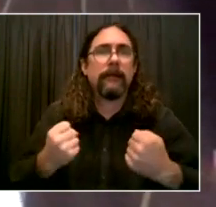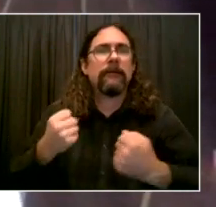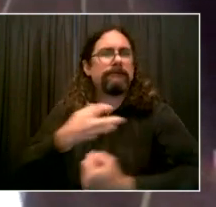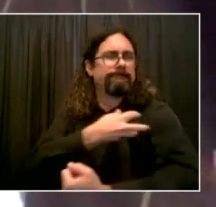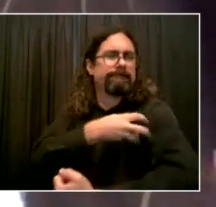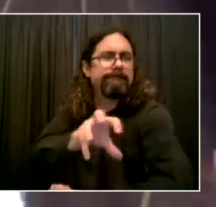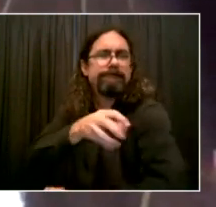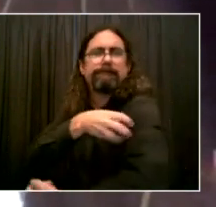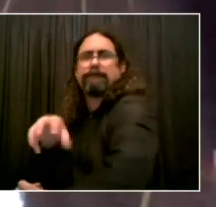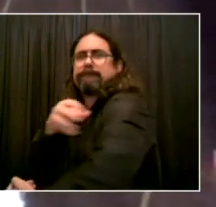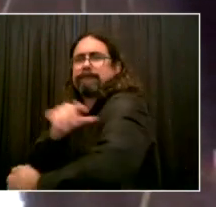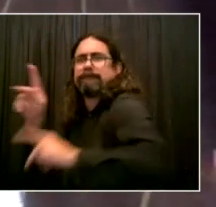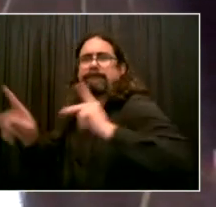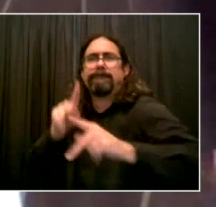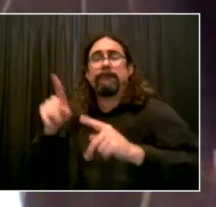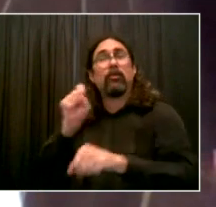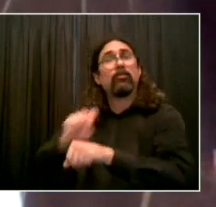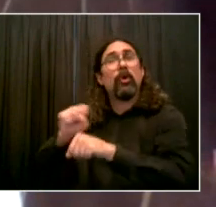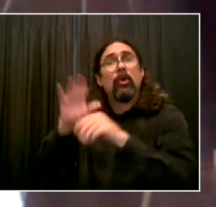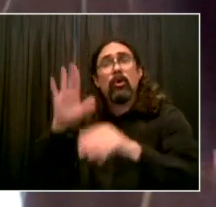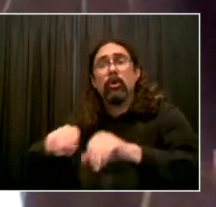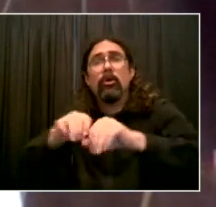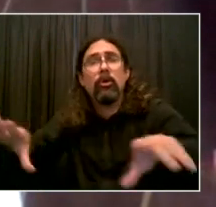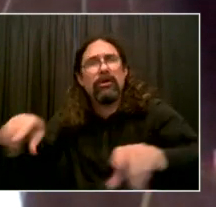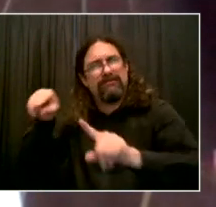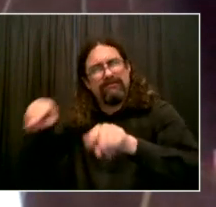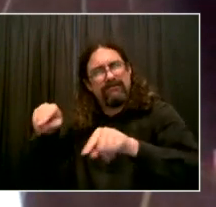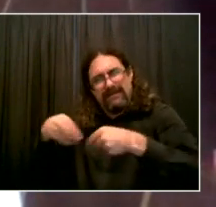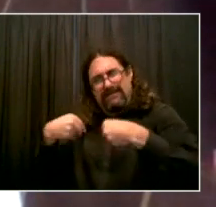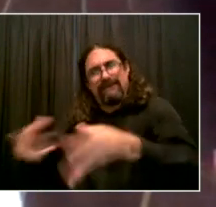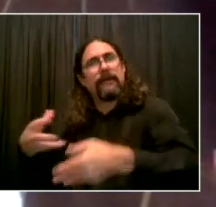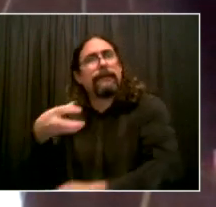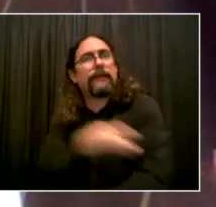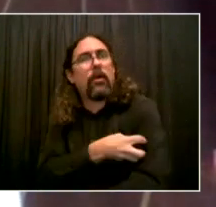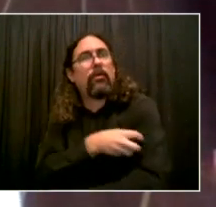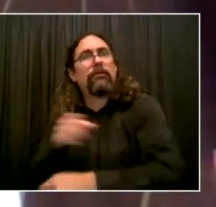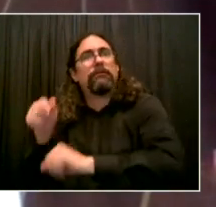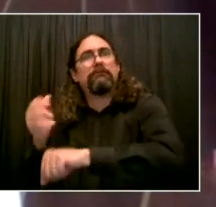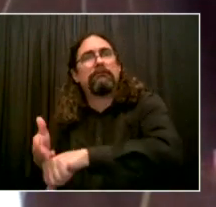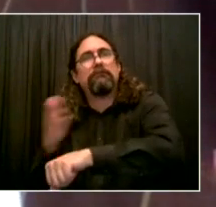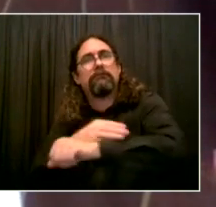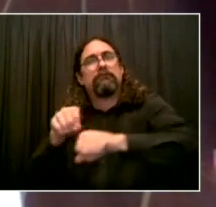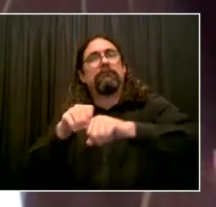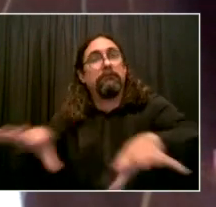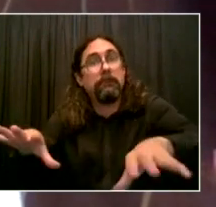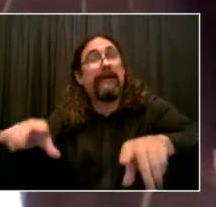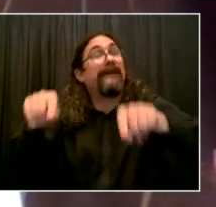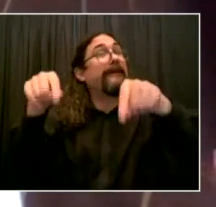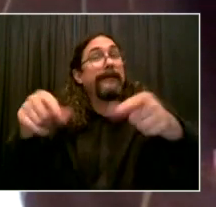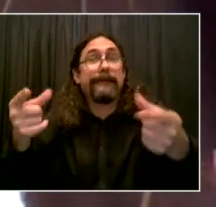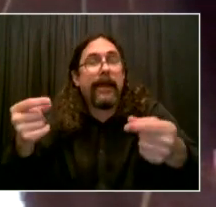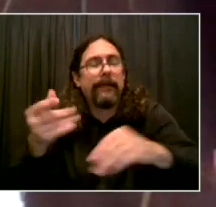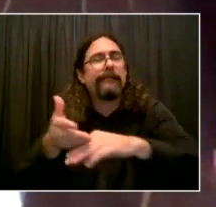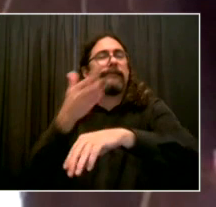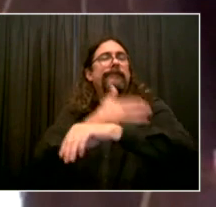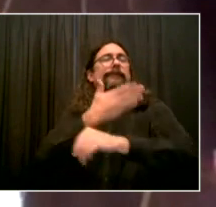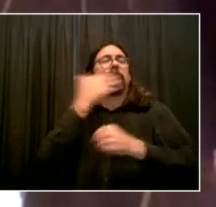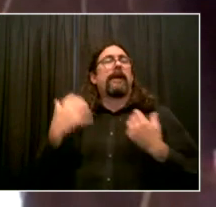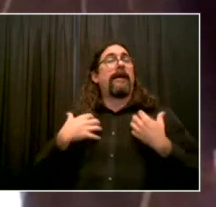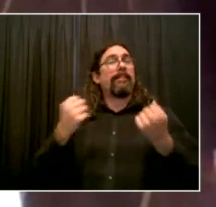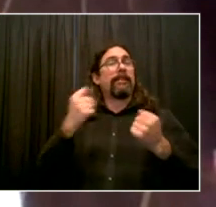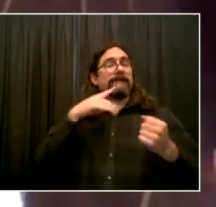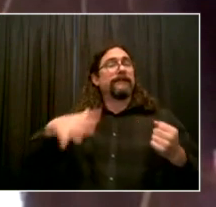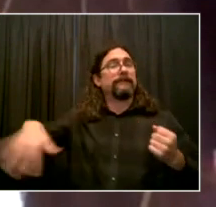Community-based public health workers are a form of materially and morally meaningful job creation.